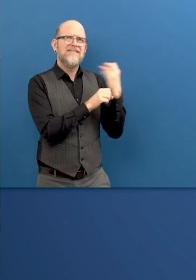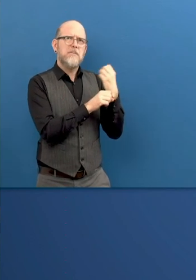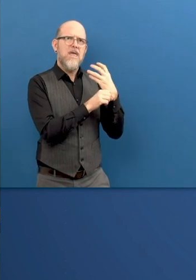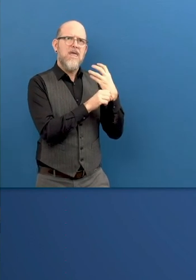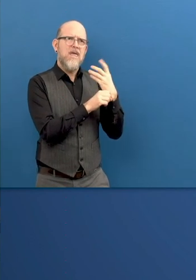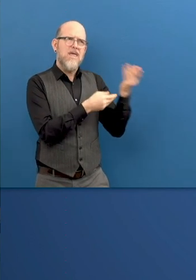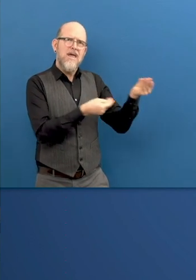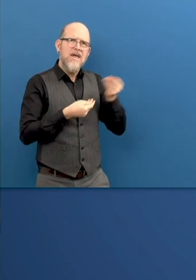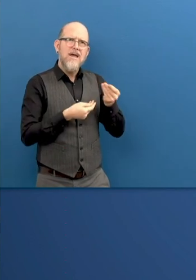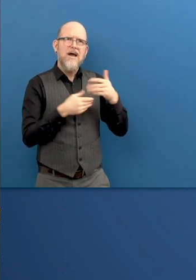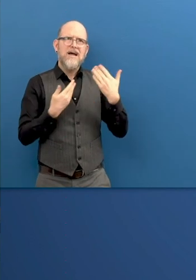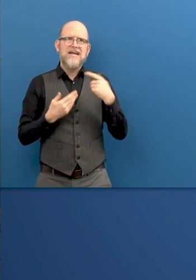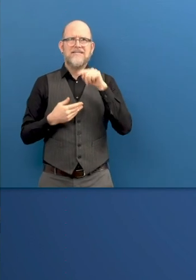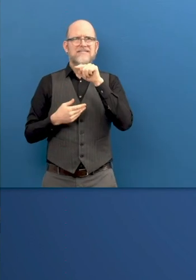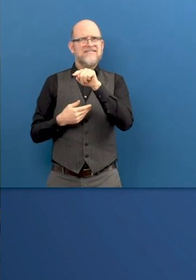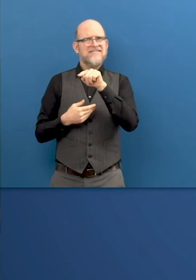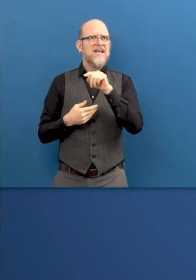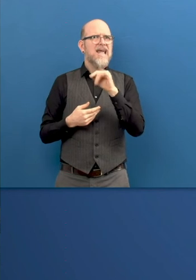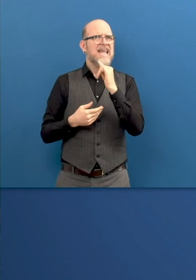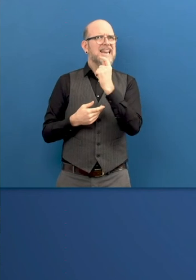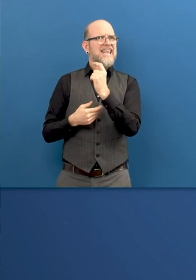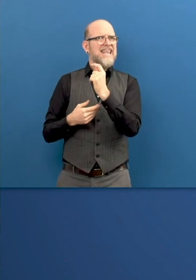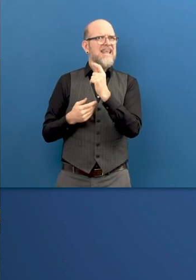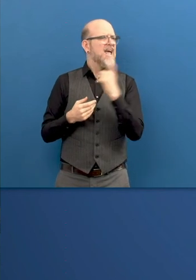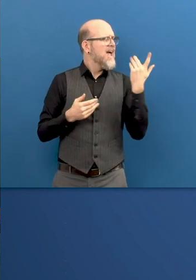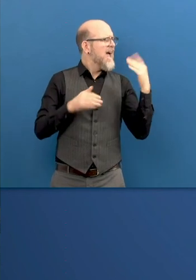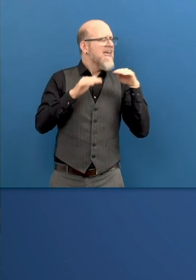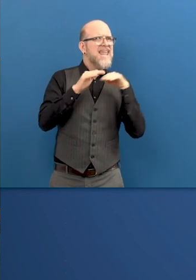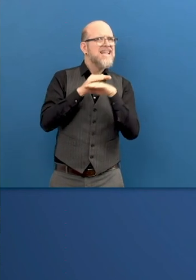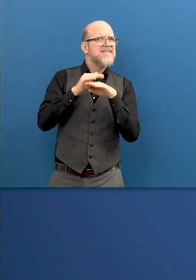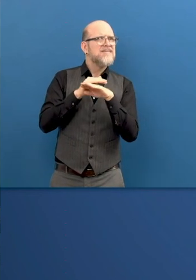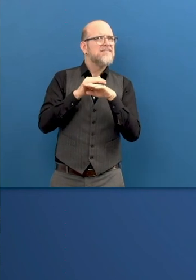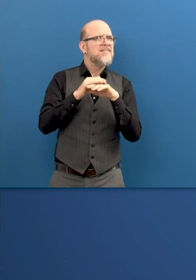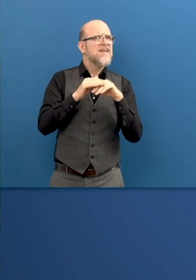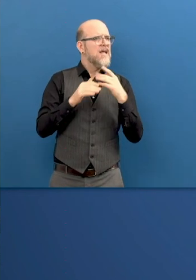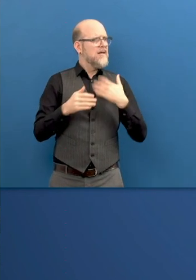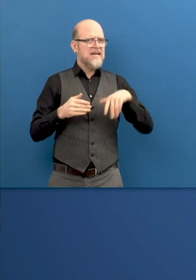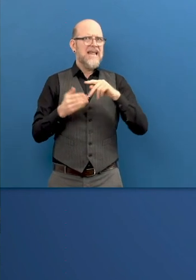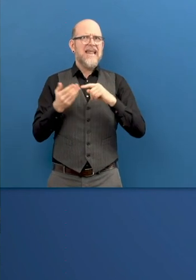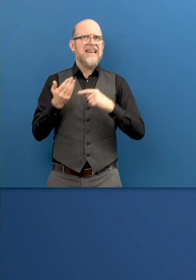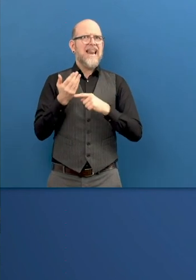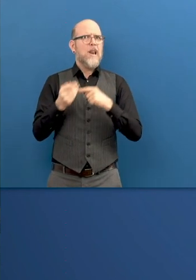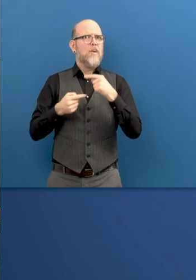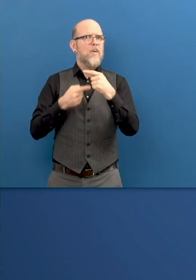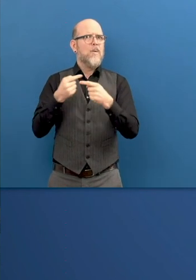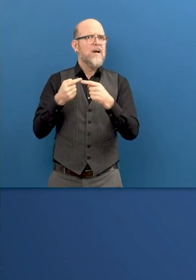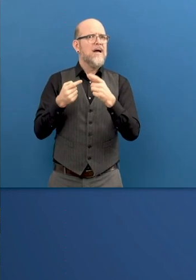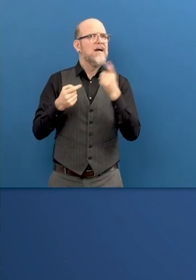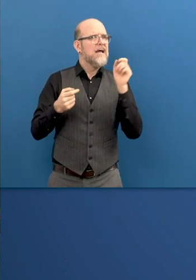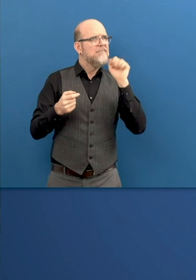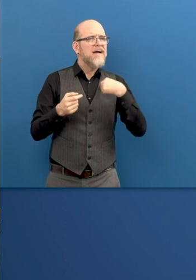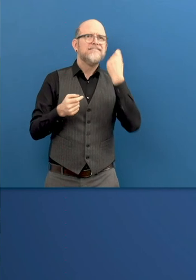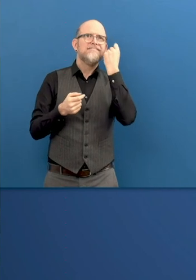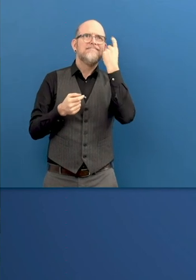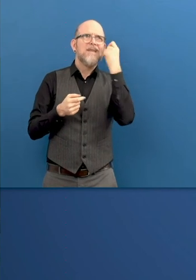understand what areas we need to improve in our software and solutions in order to become